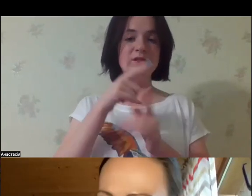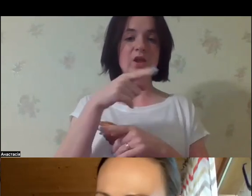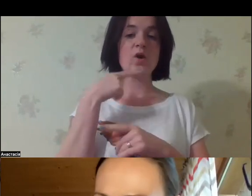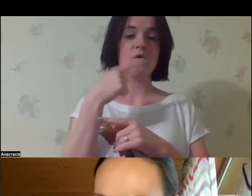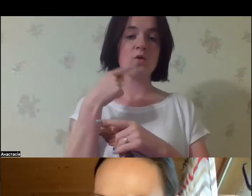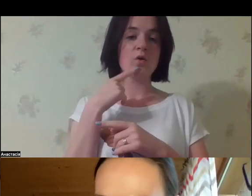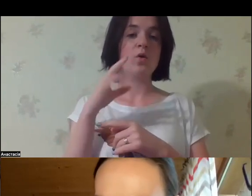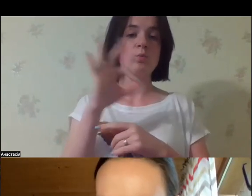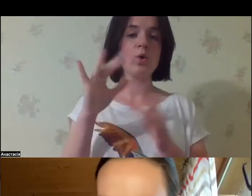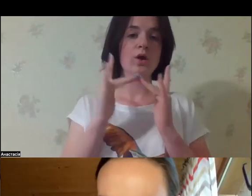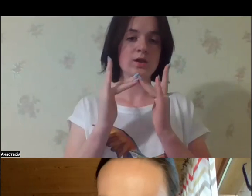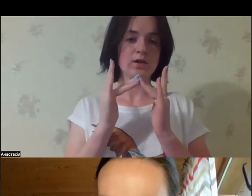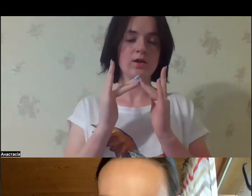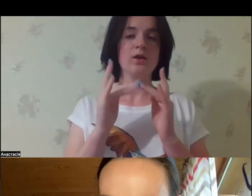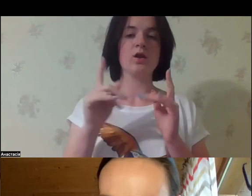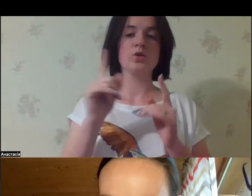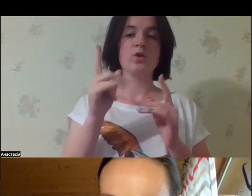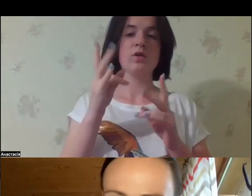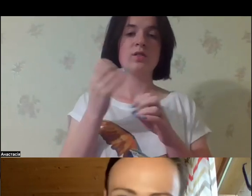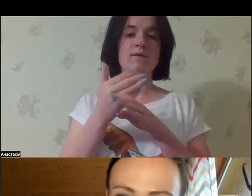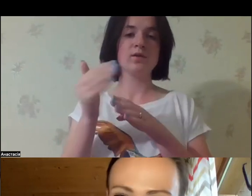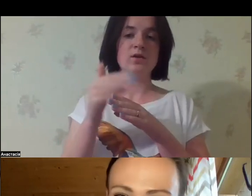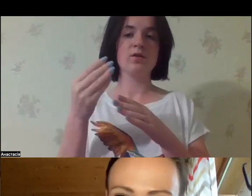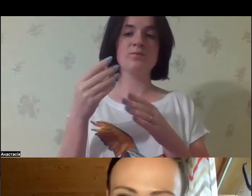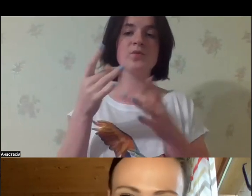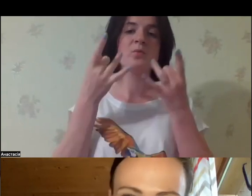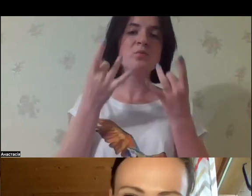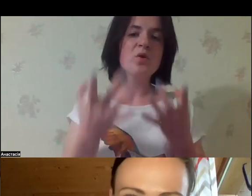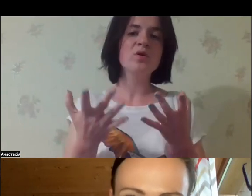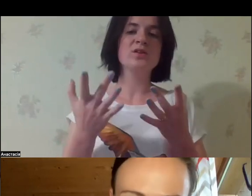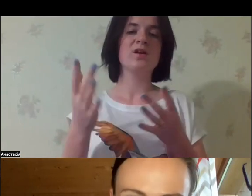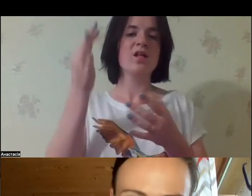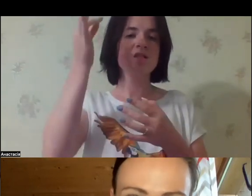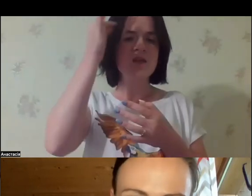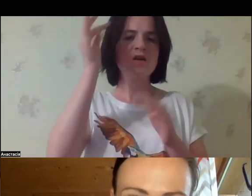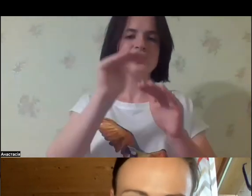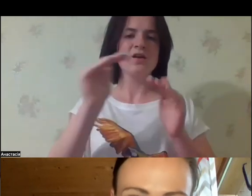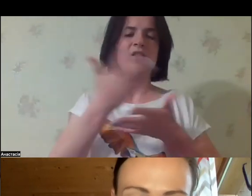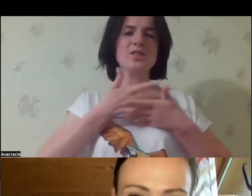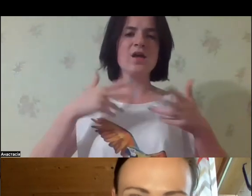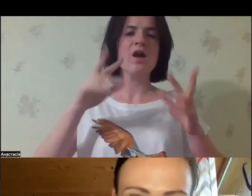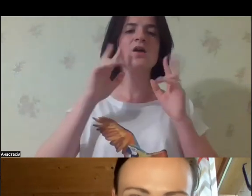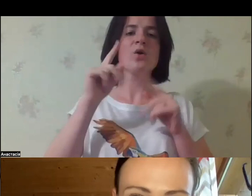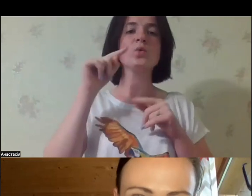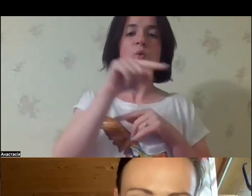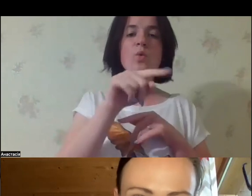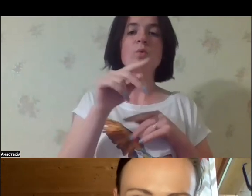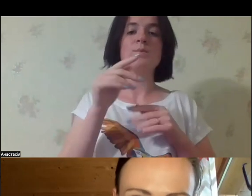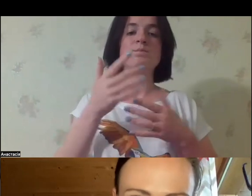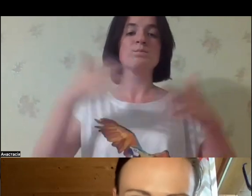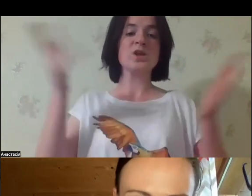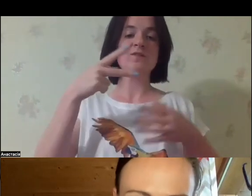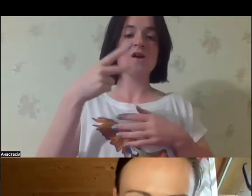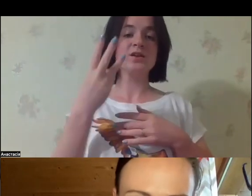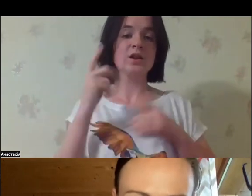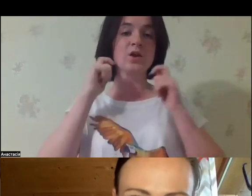us. I have a question. You are talking about the institutions that millions of funding are allocated for institutions. Please